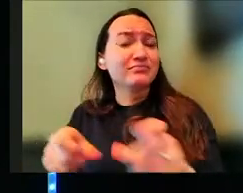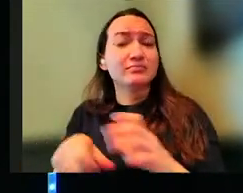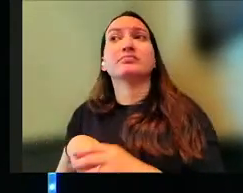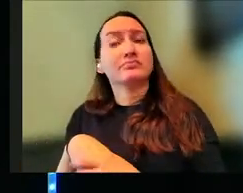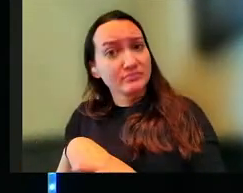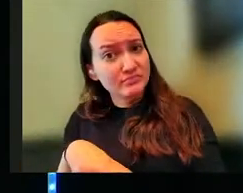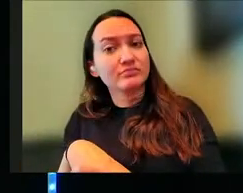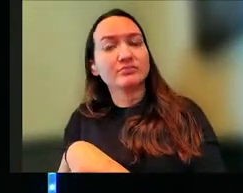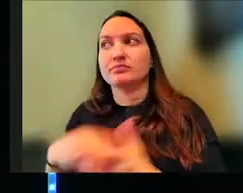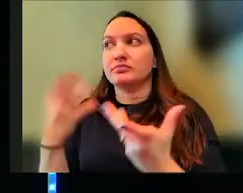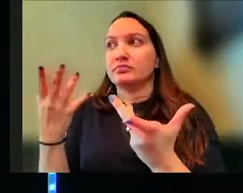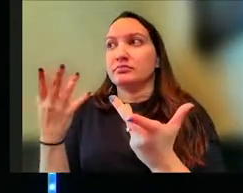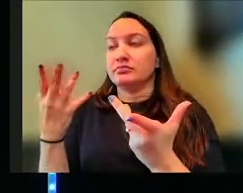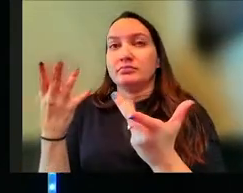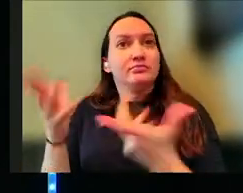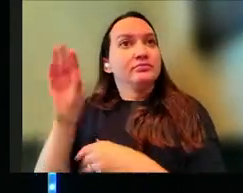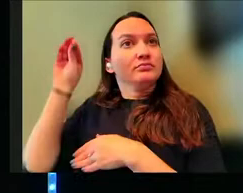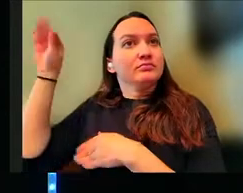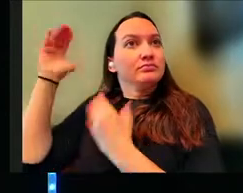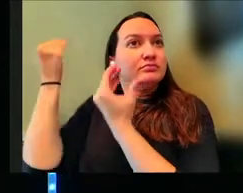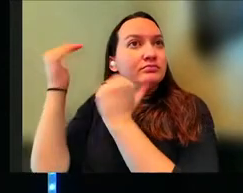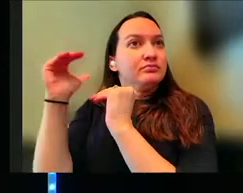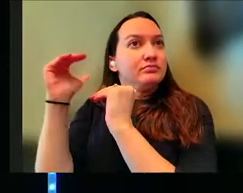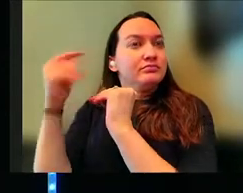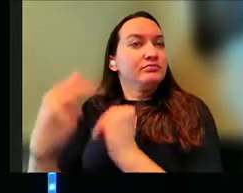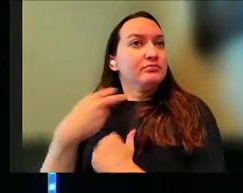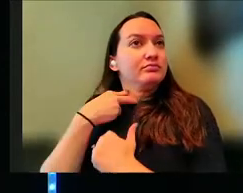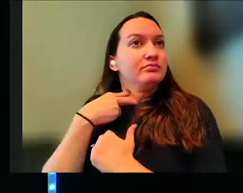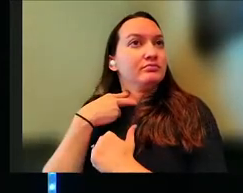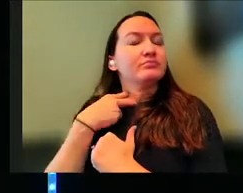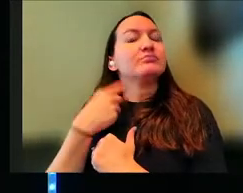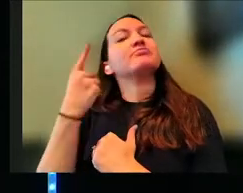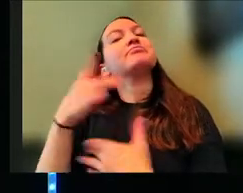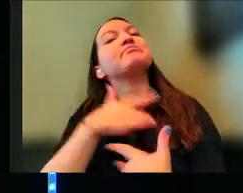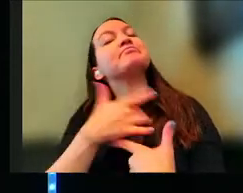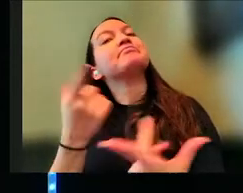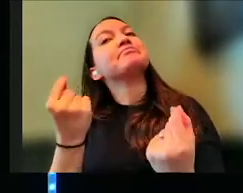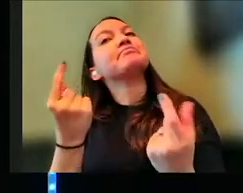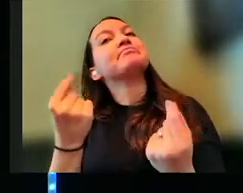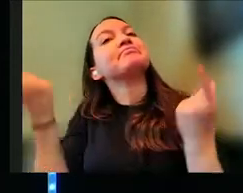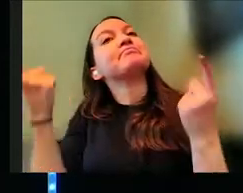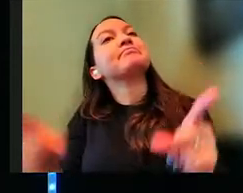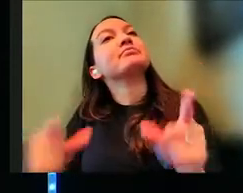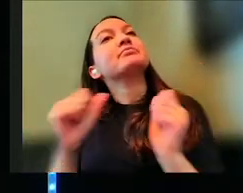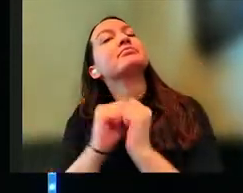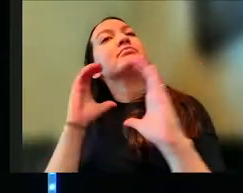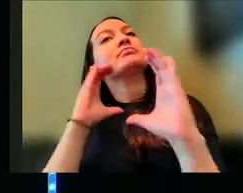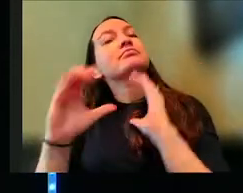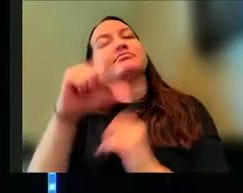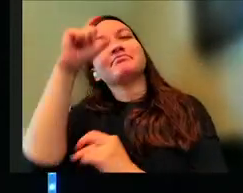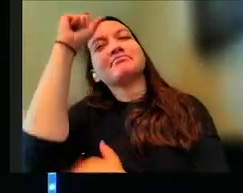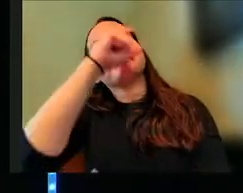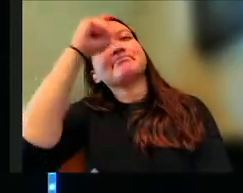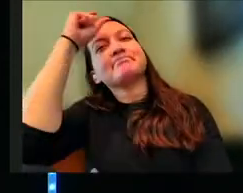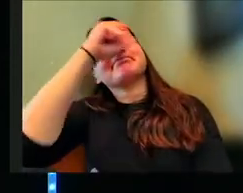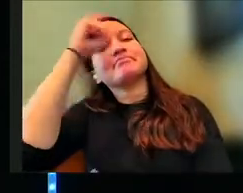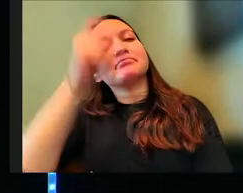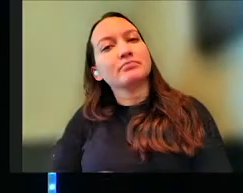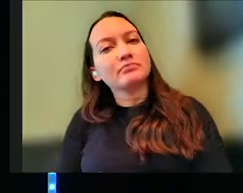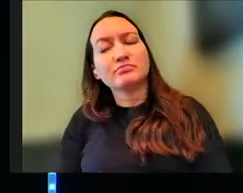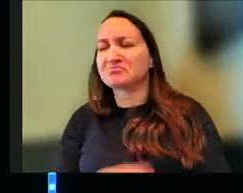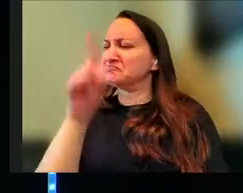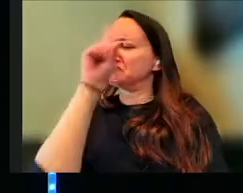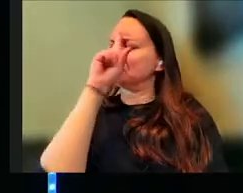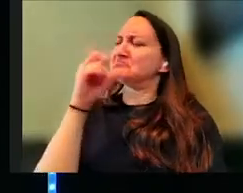So we don't want to put God in a box. One place that we do this is when it comes to the conversation of wisdom. We think, oh,